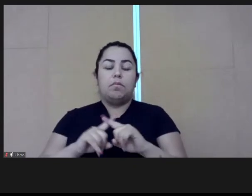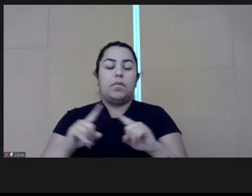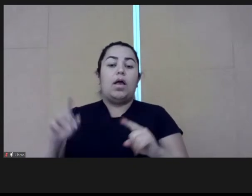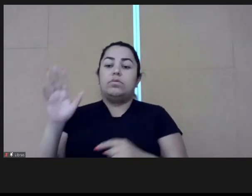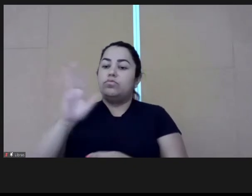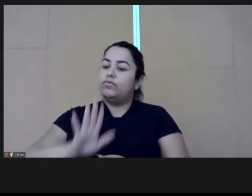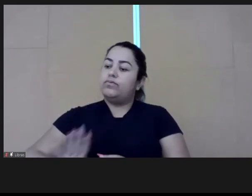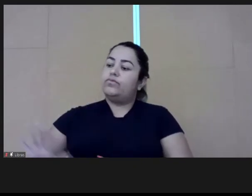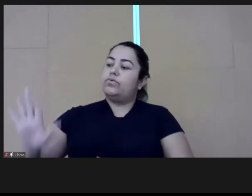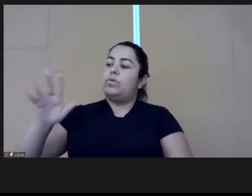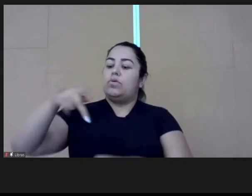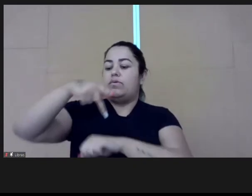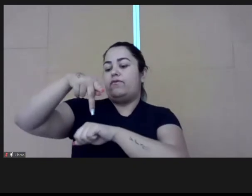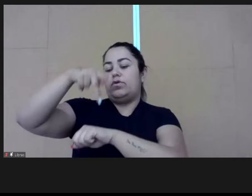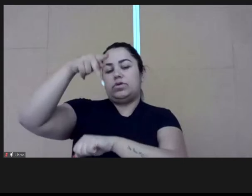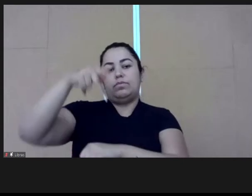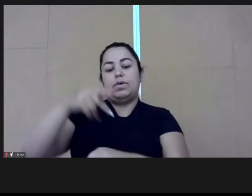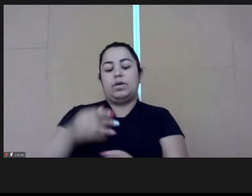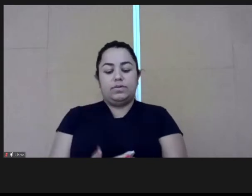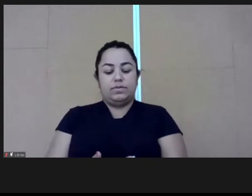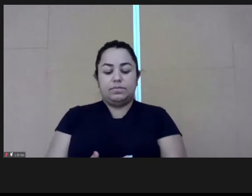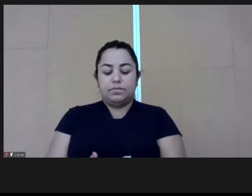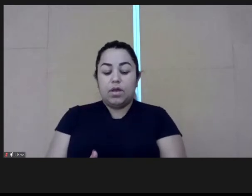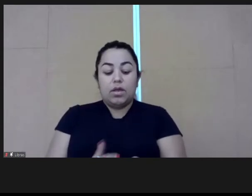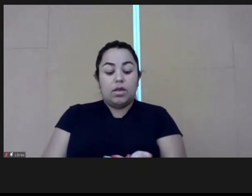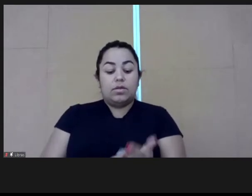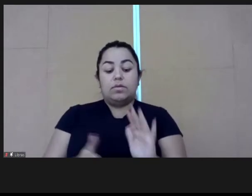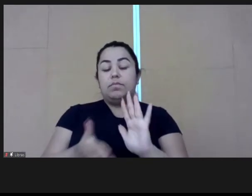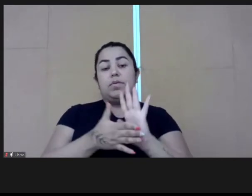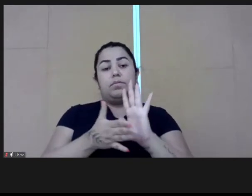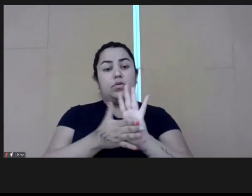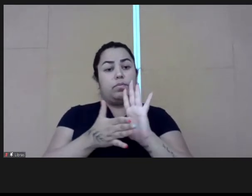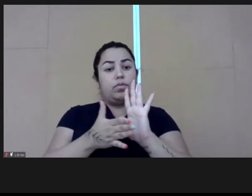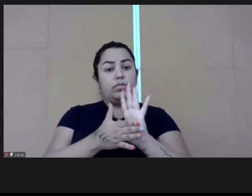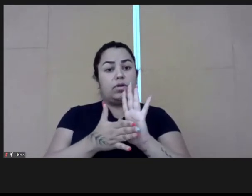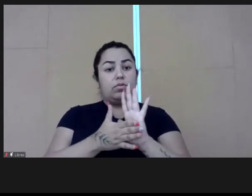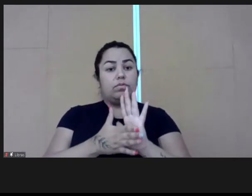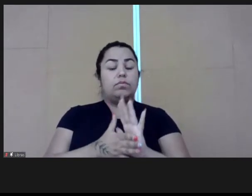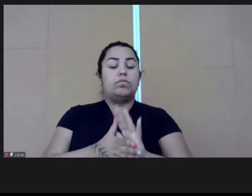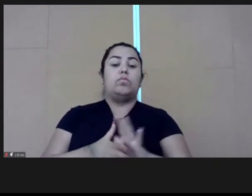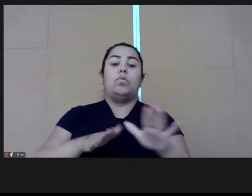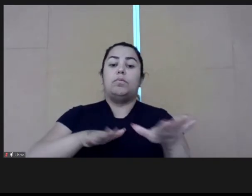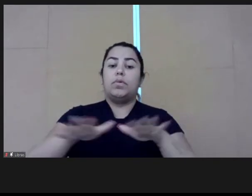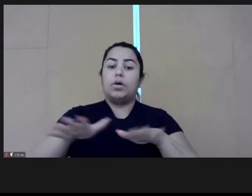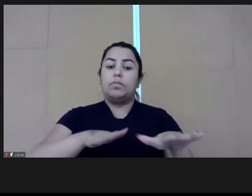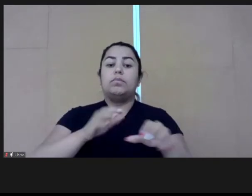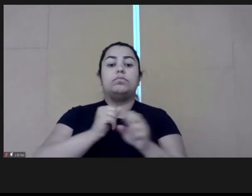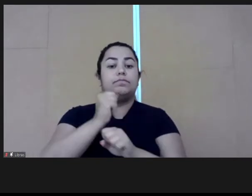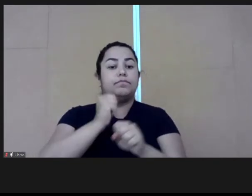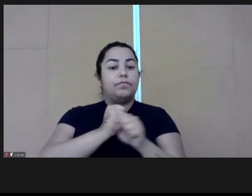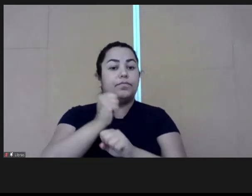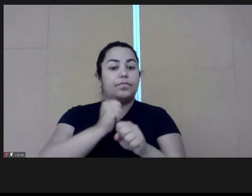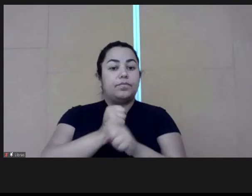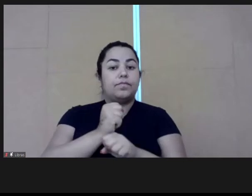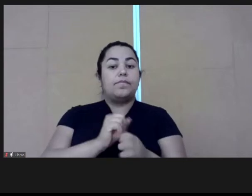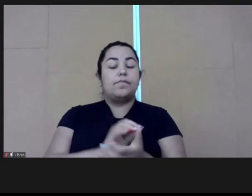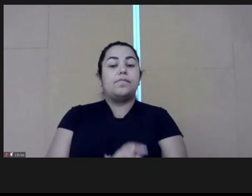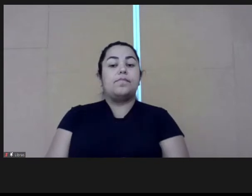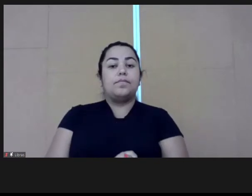just in Brazil. I believe that it's international. And you have proposed as a movement the